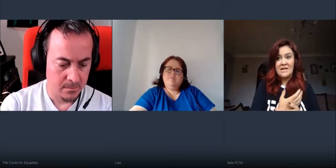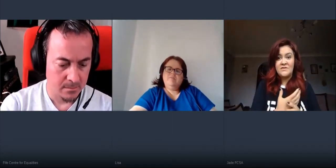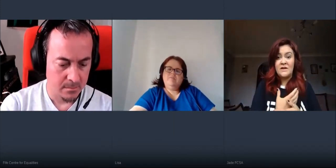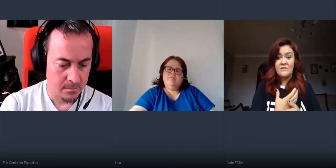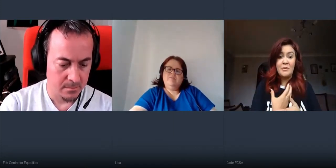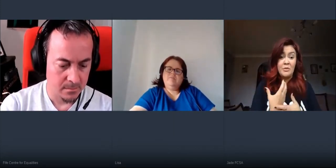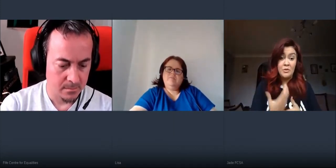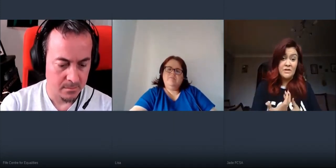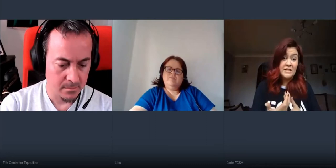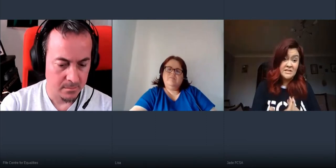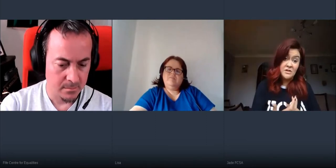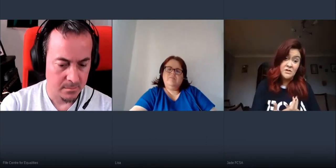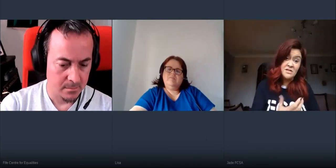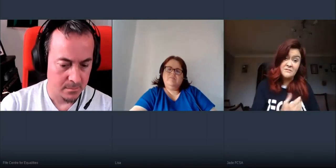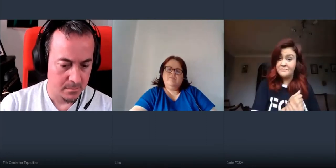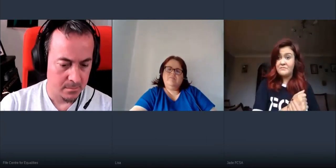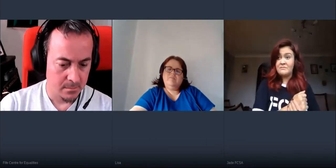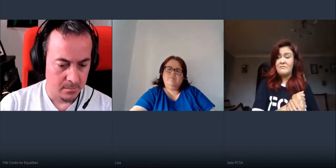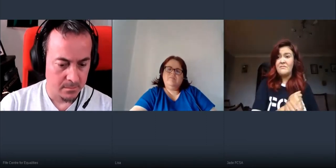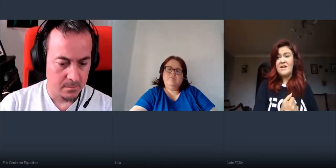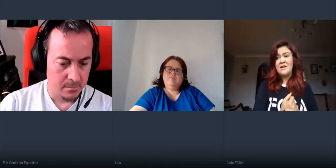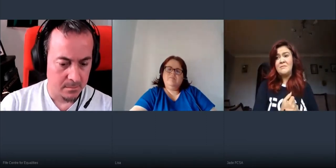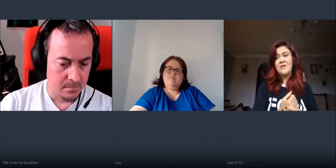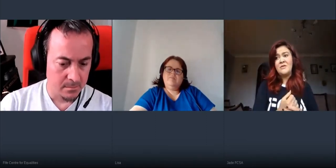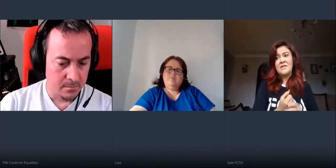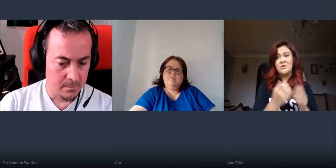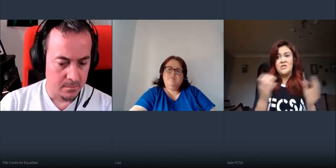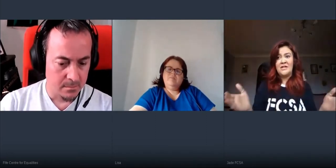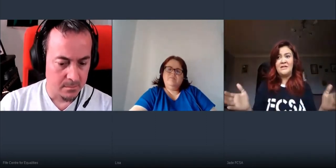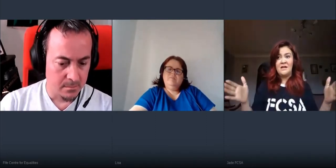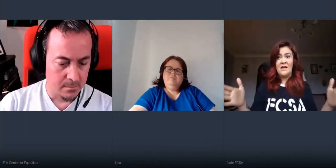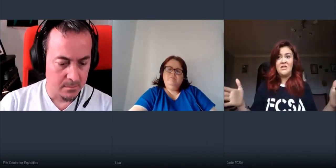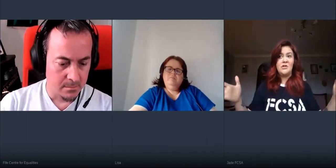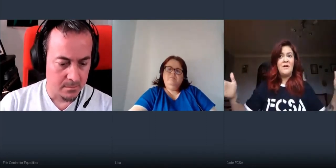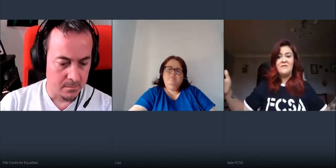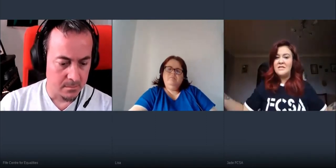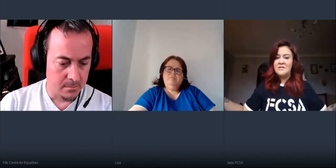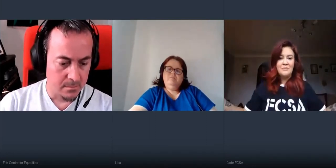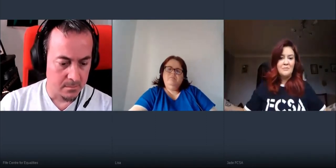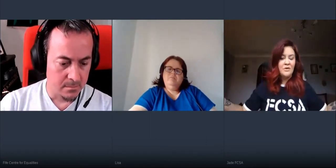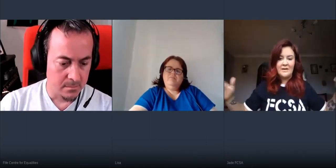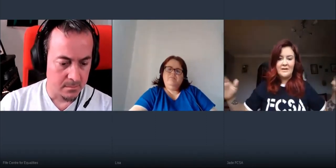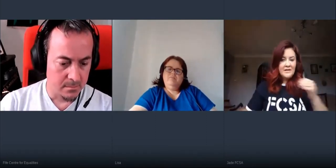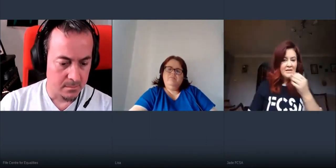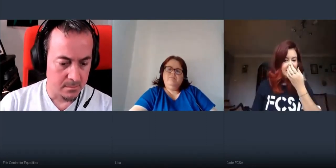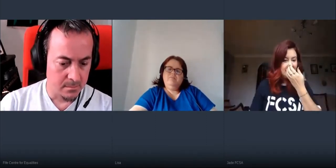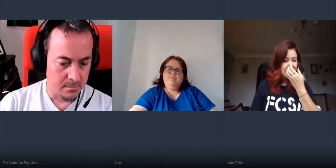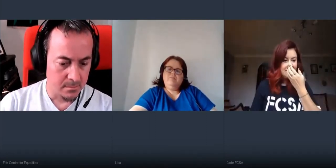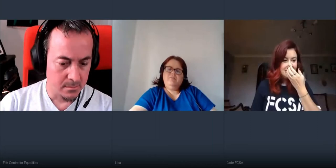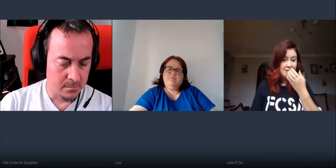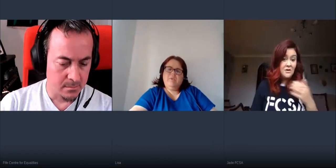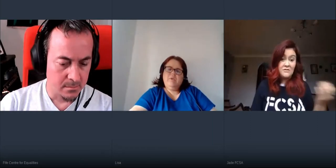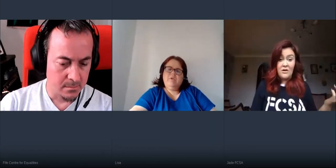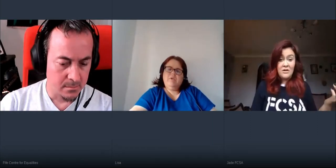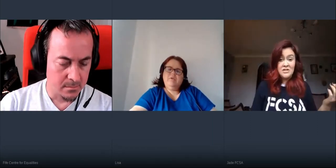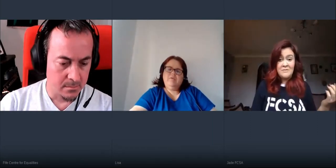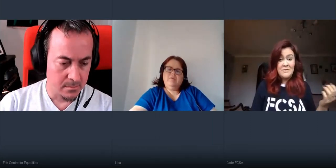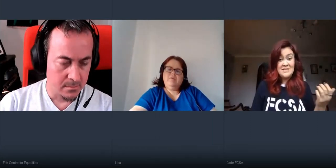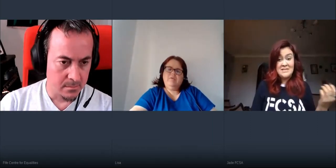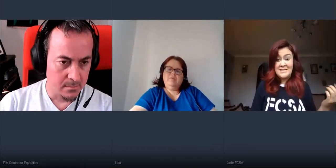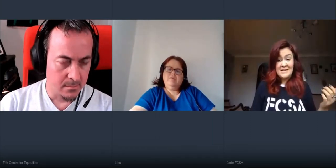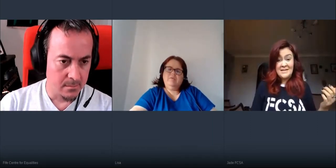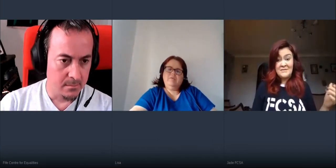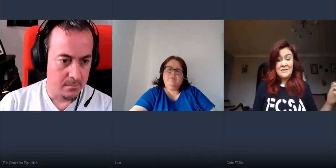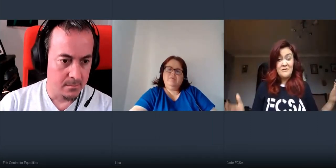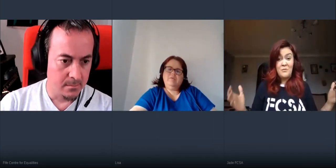that's there for people who really need to use it um otherwise once you're in the classroom everything's been like the the college team the